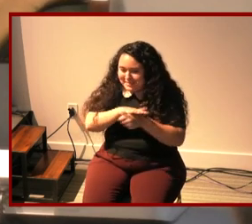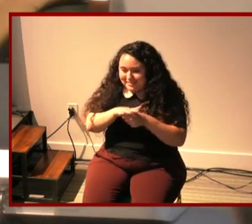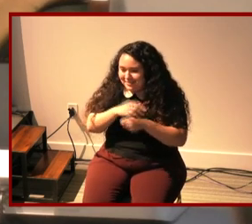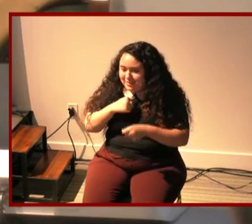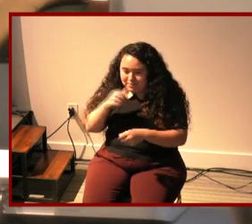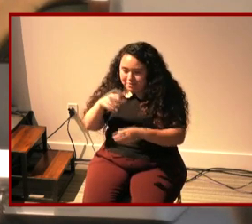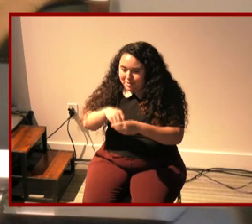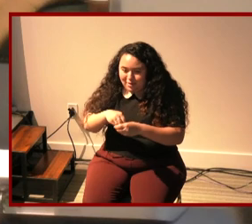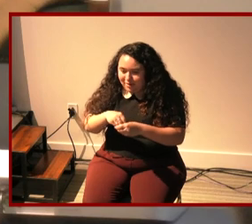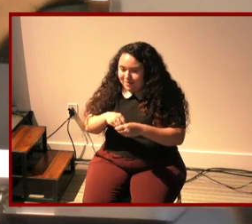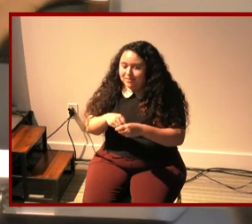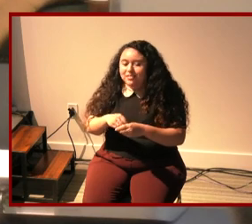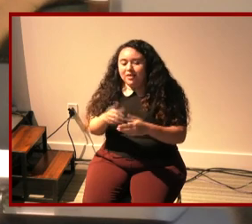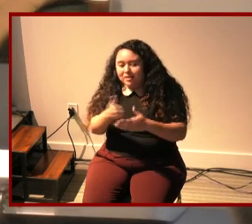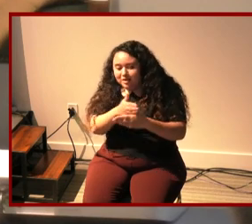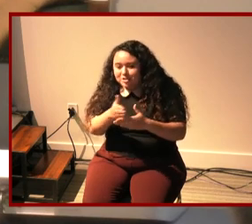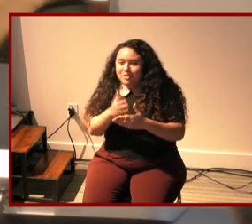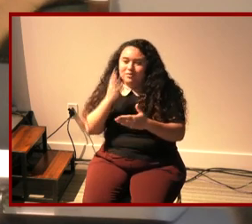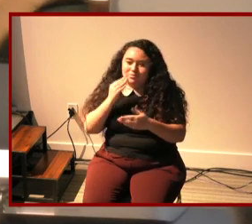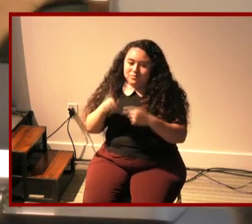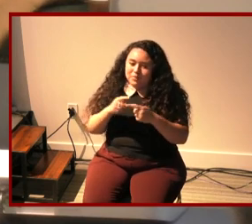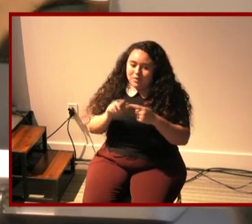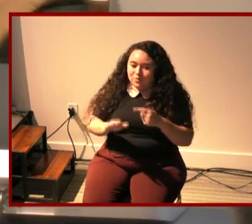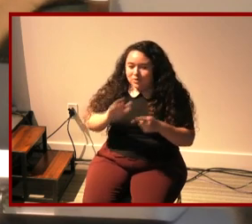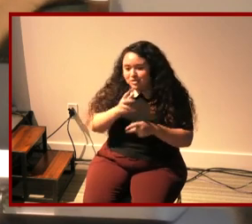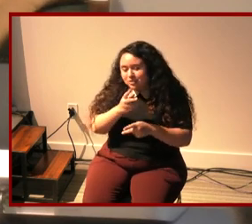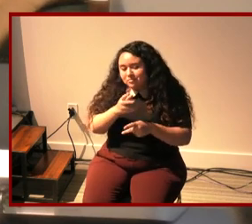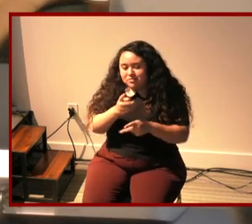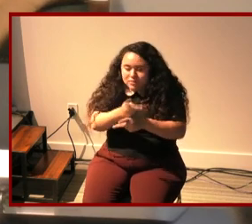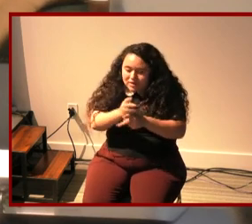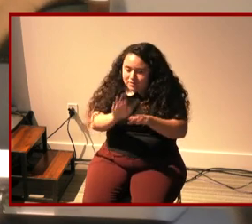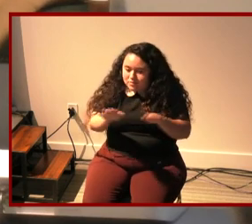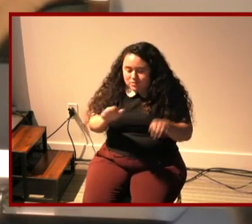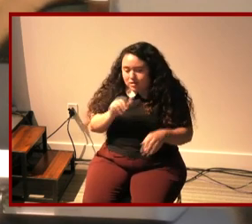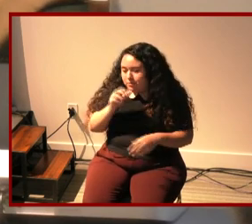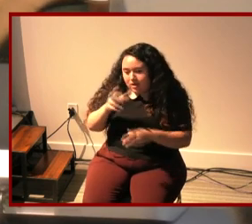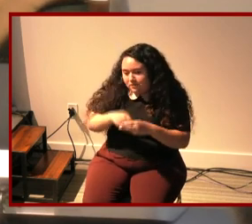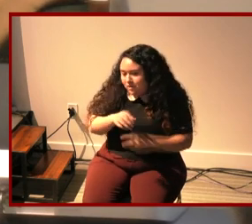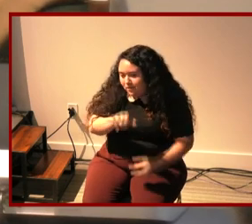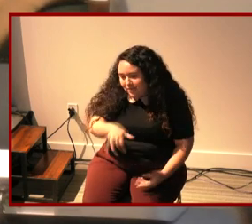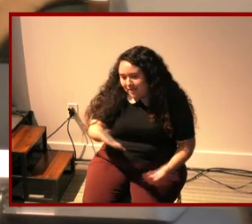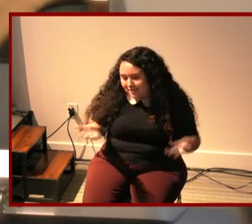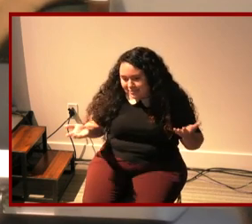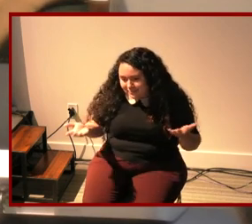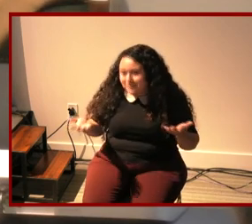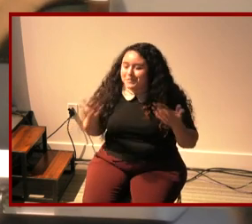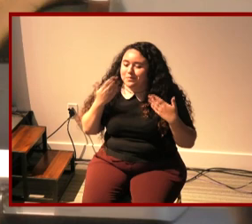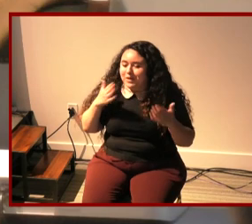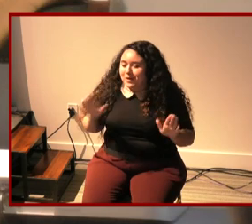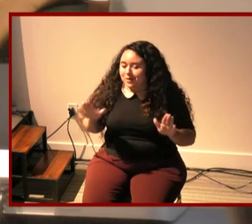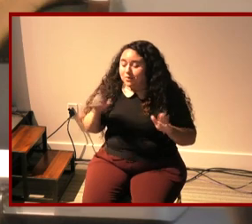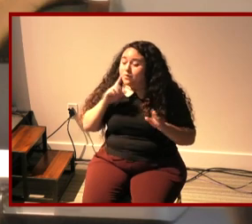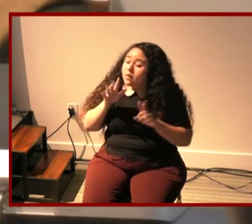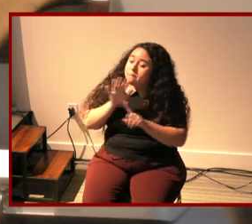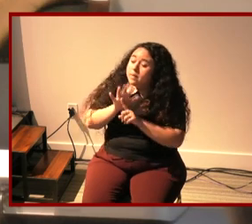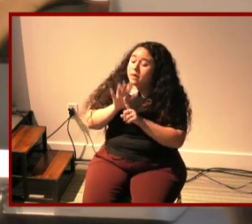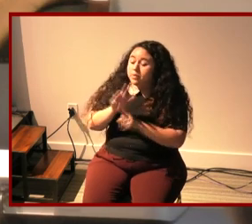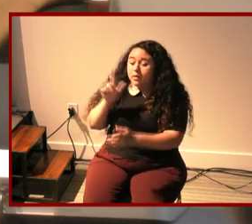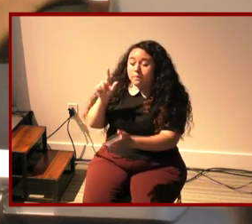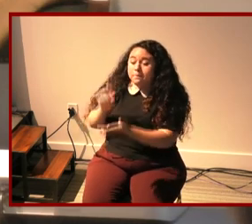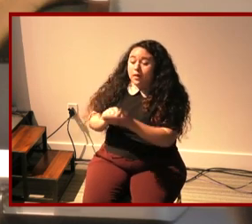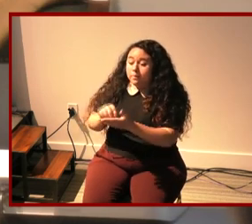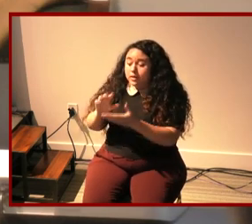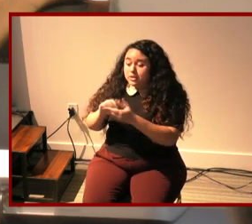sharing experiences about raising their children it's not yeah but in terms of popular and published memoirs